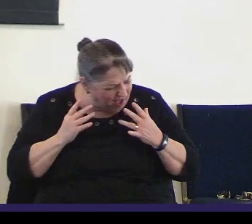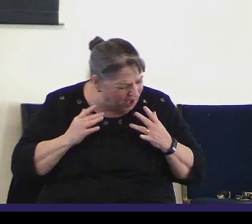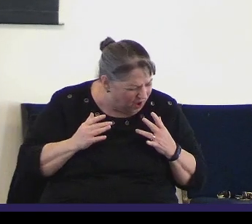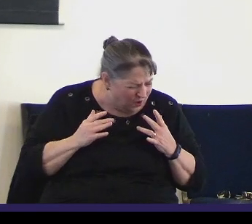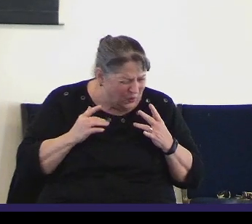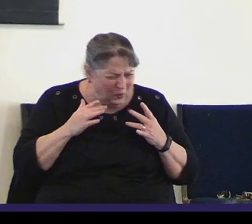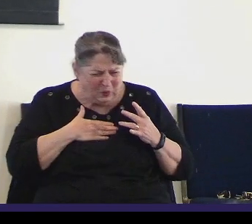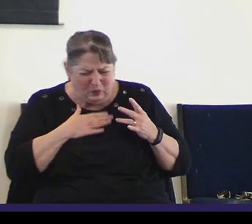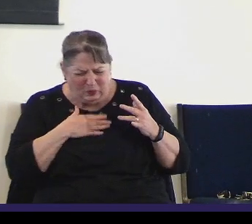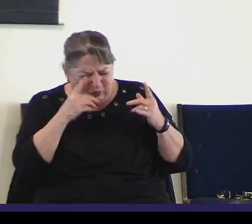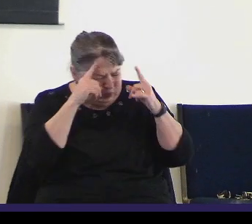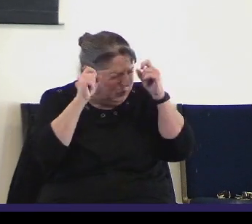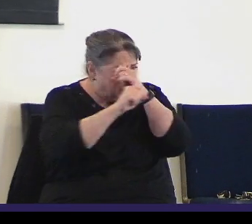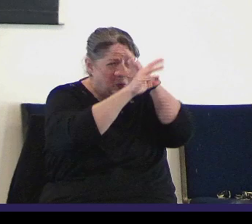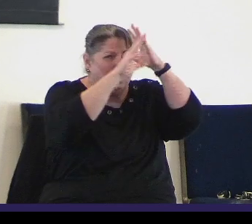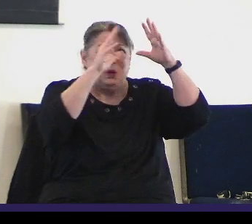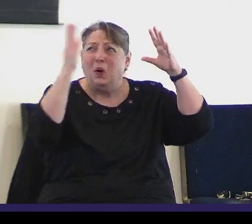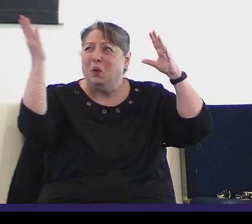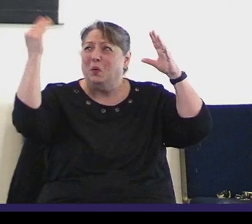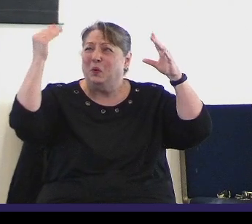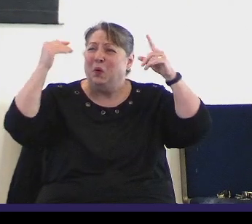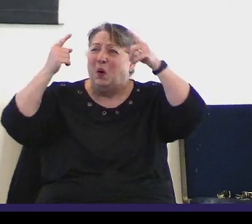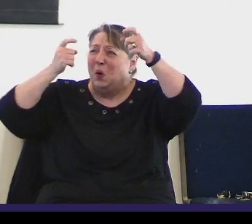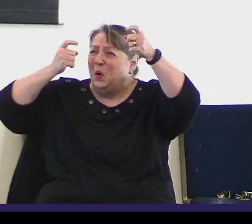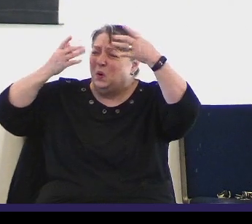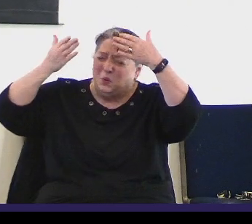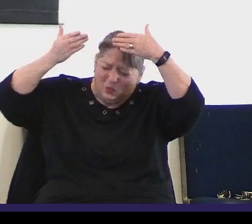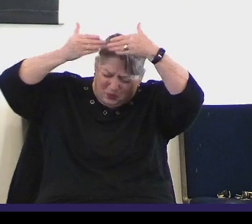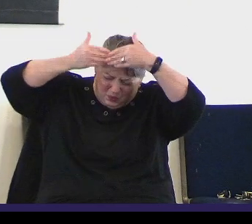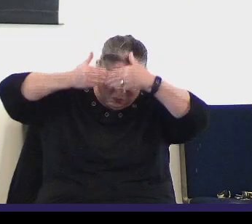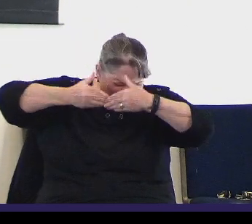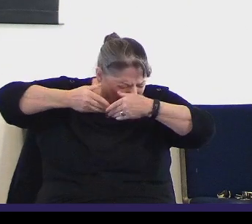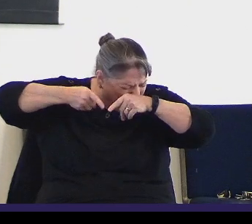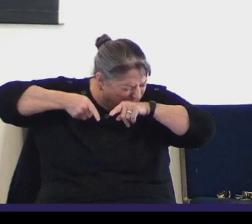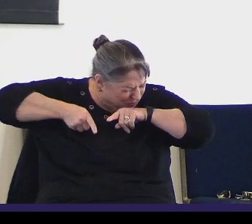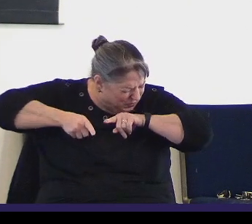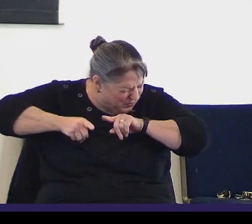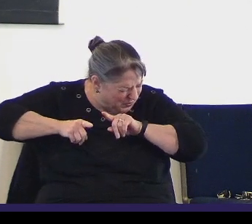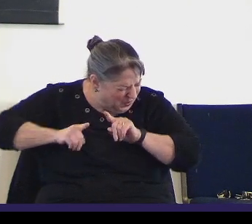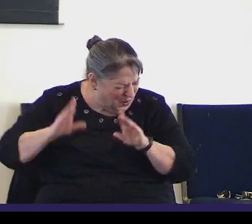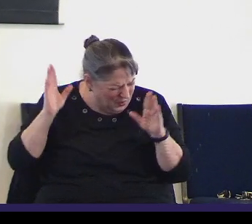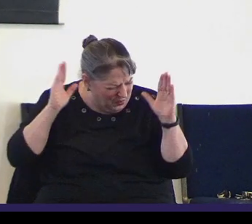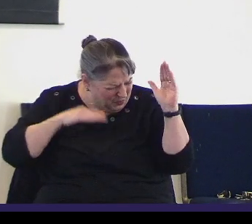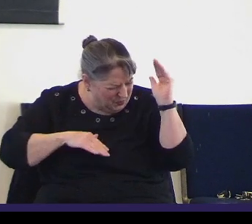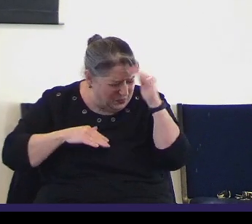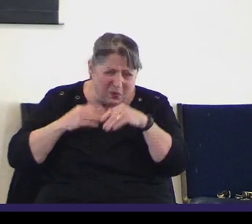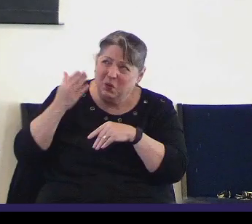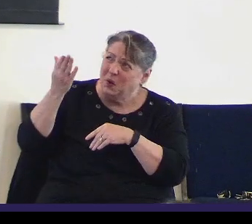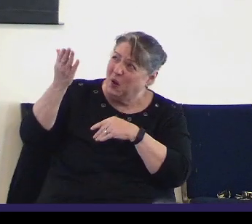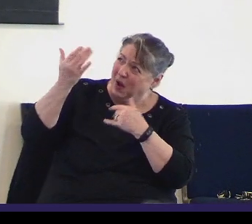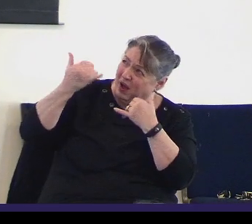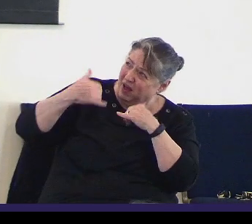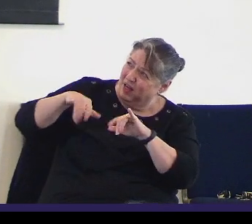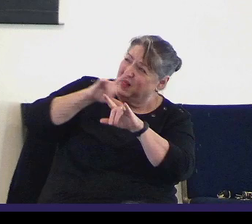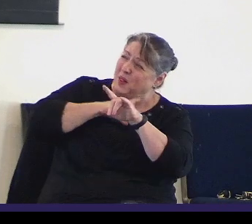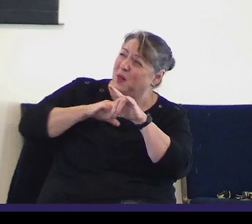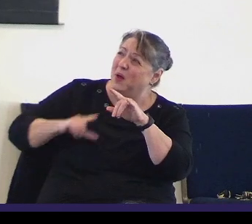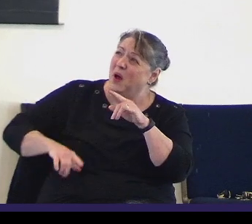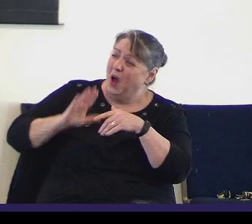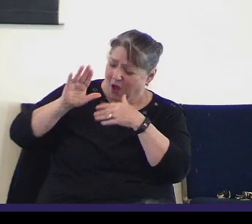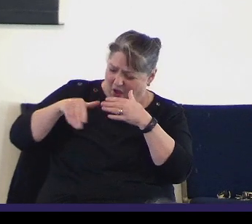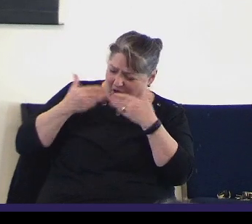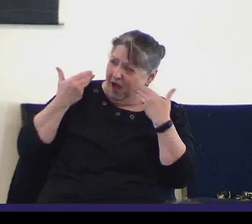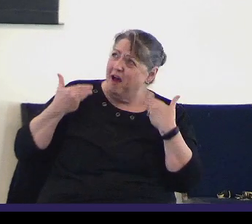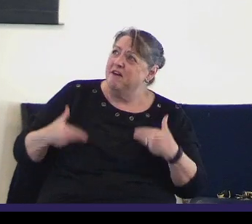your power, over all my dreams, in my darkest hour, you are the